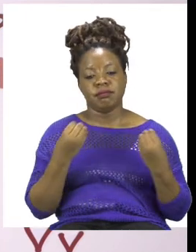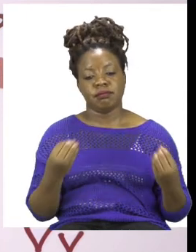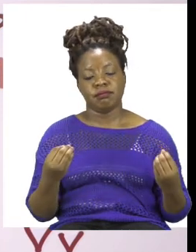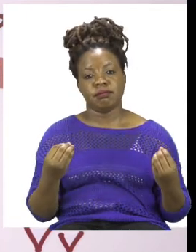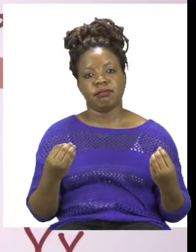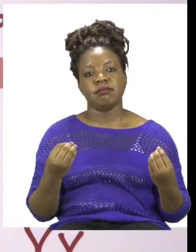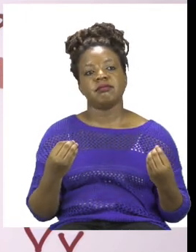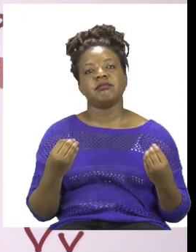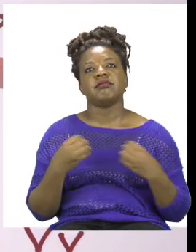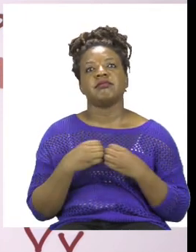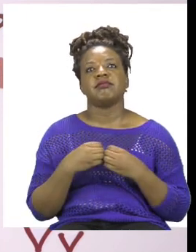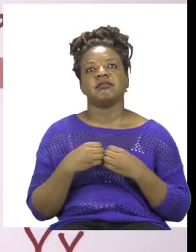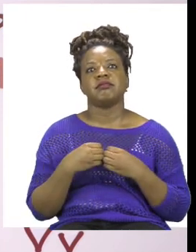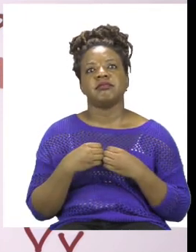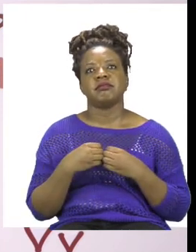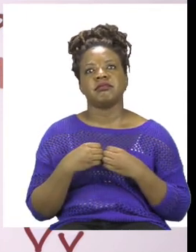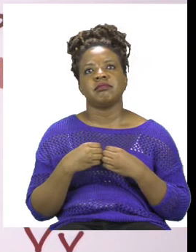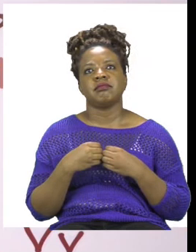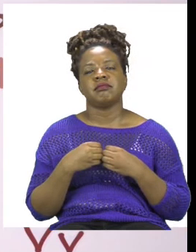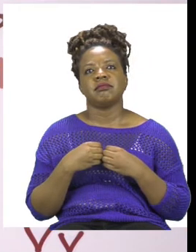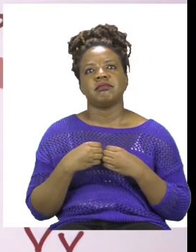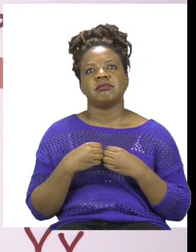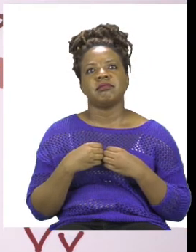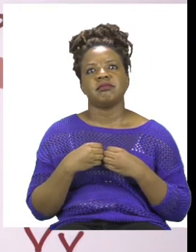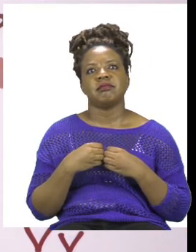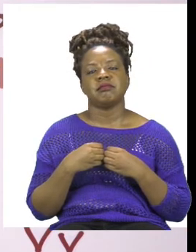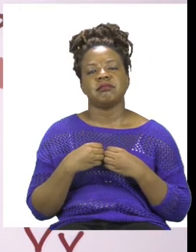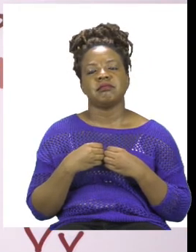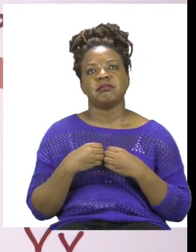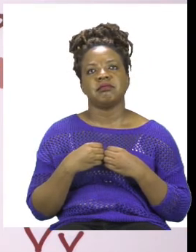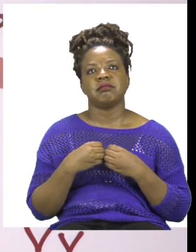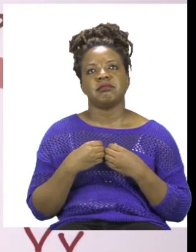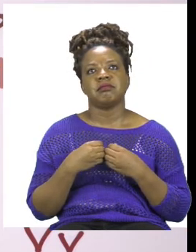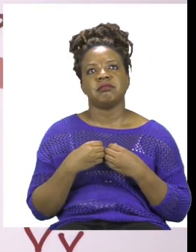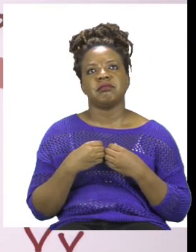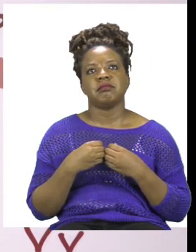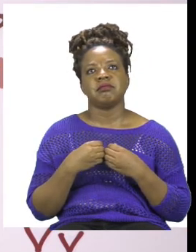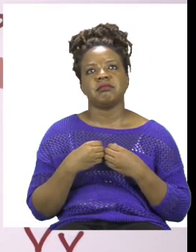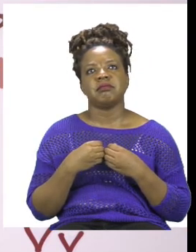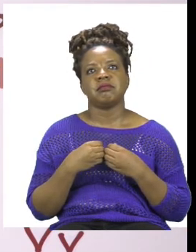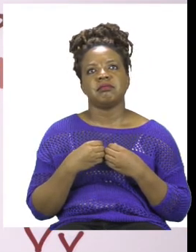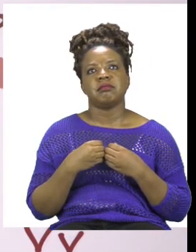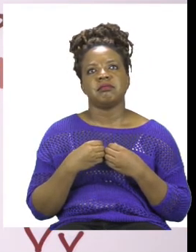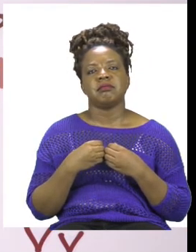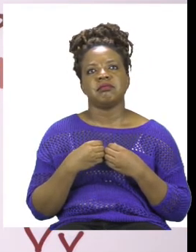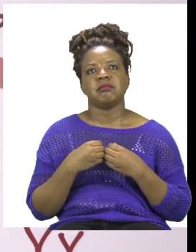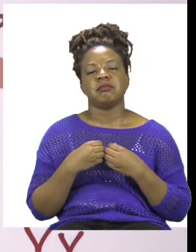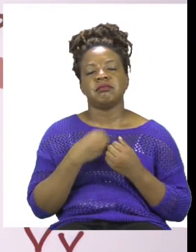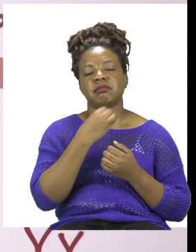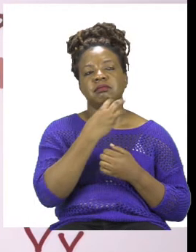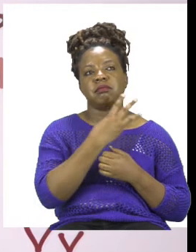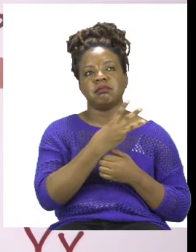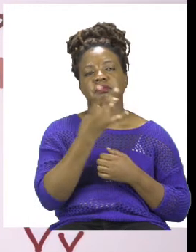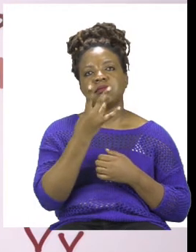Make sure boys and girls that you make your spellings correct. Check in the story sum for the spellings. 37